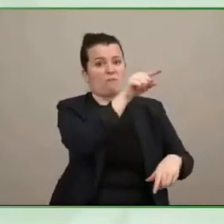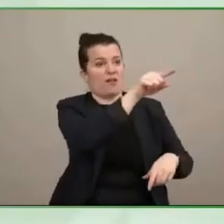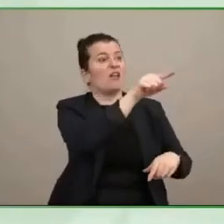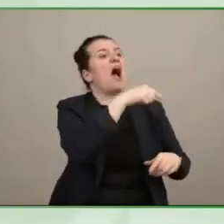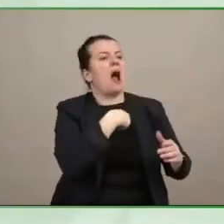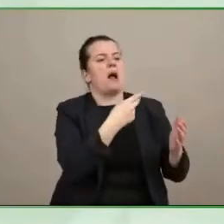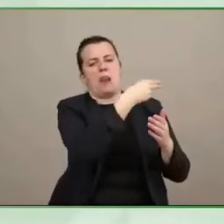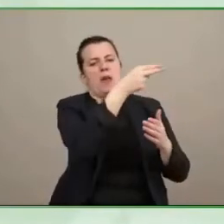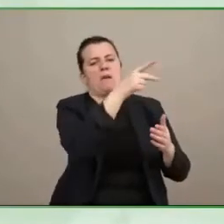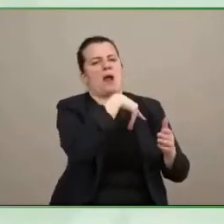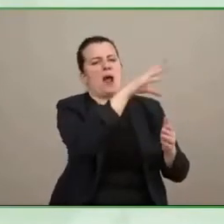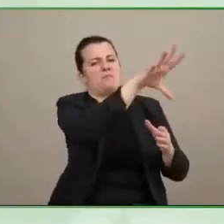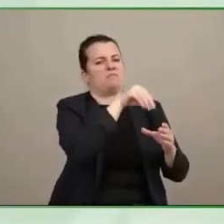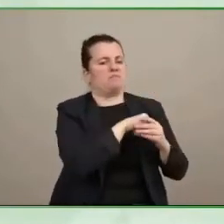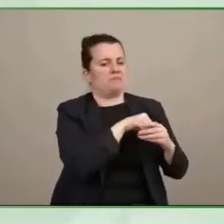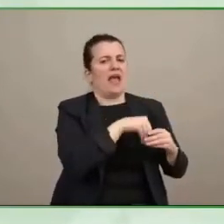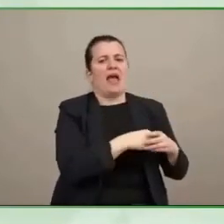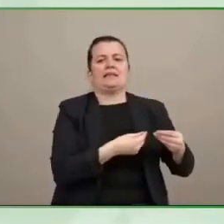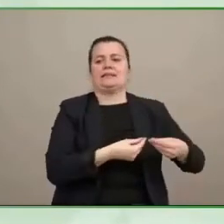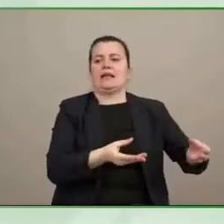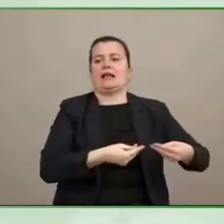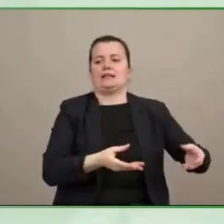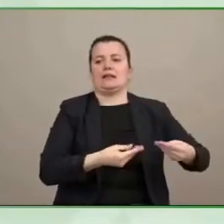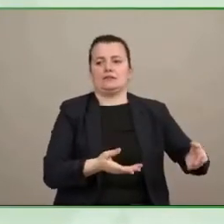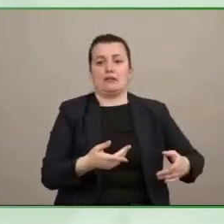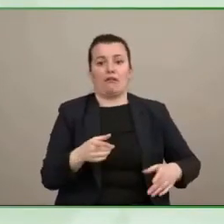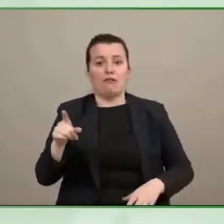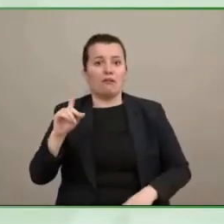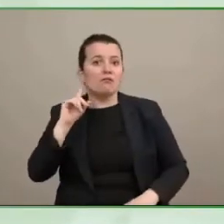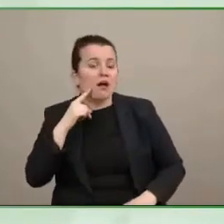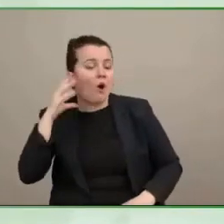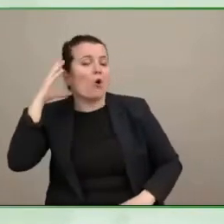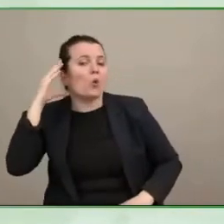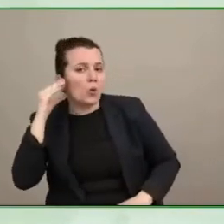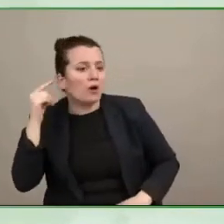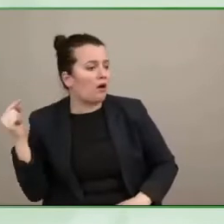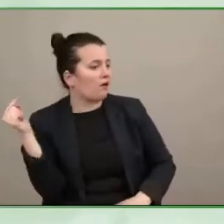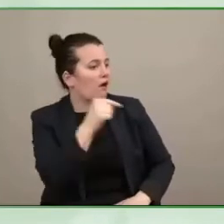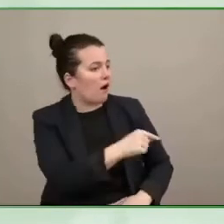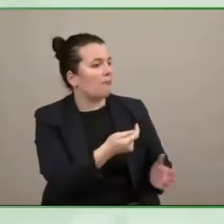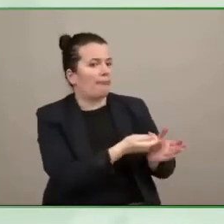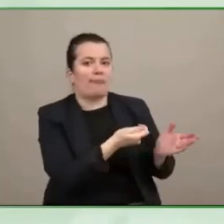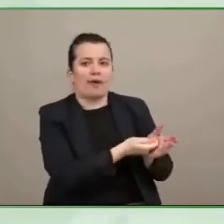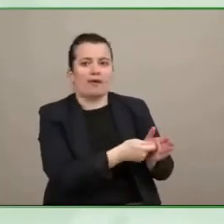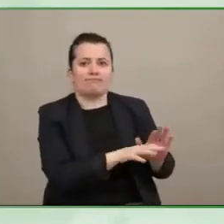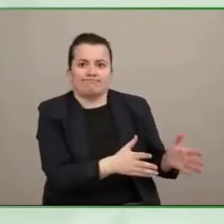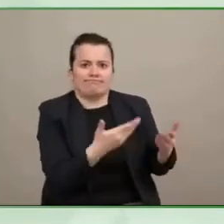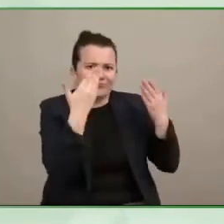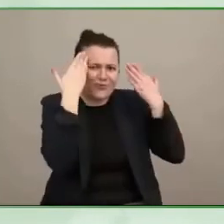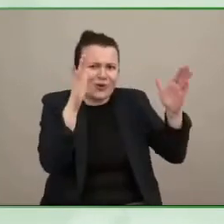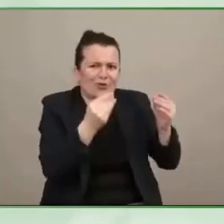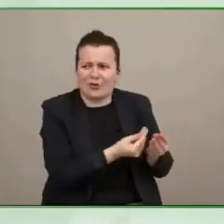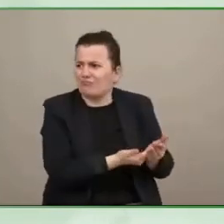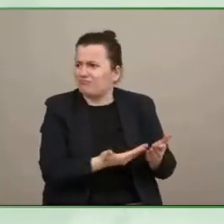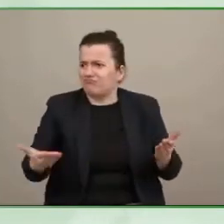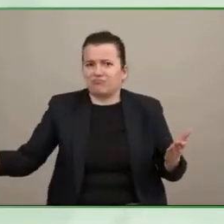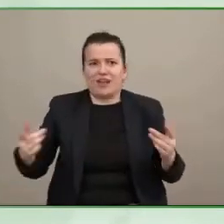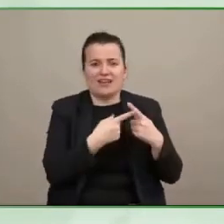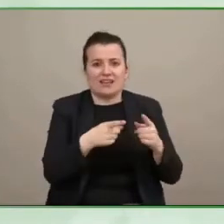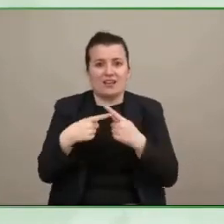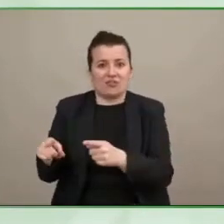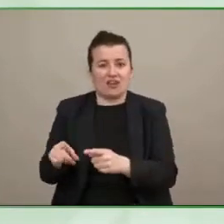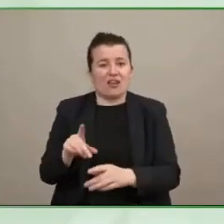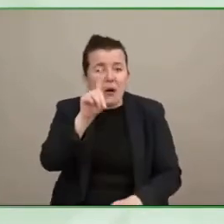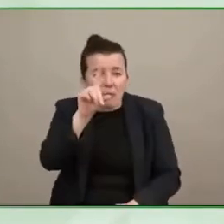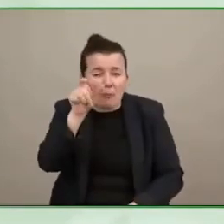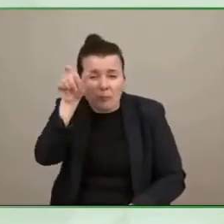send you gimbals i'm dating myself but you're not gonna if you're an audiologist and it takes on average seven years to get someone